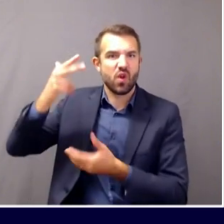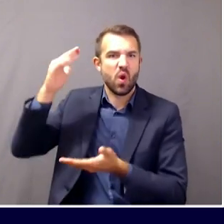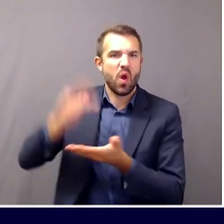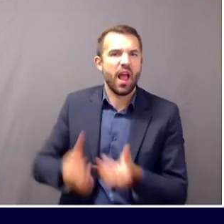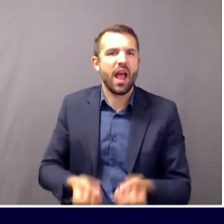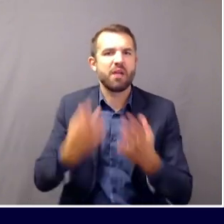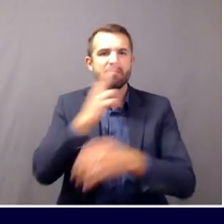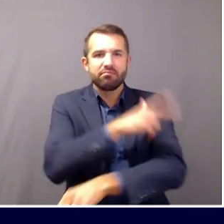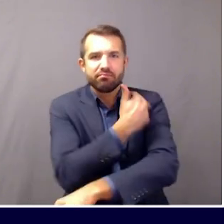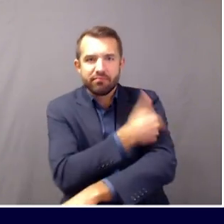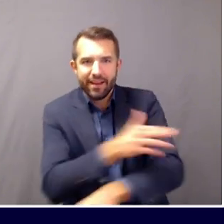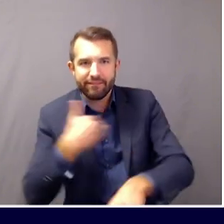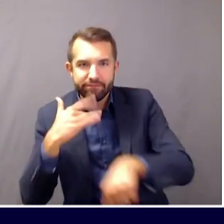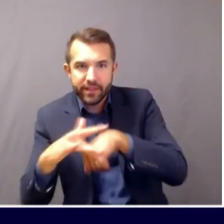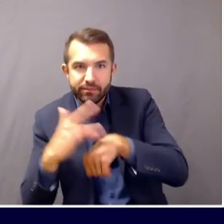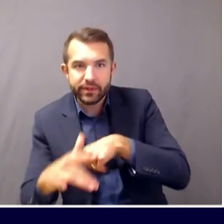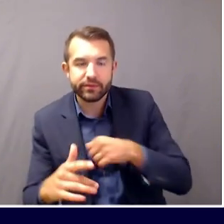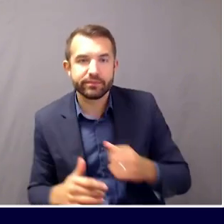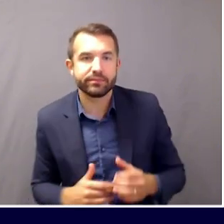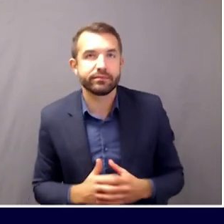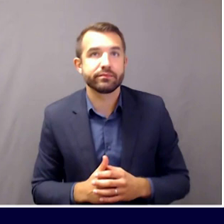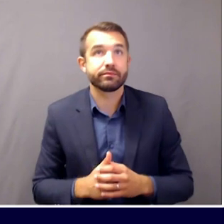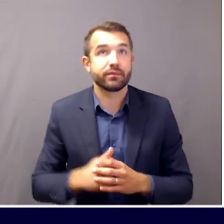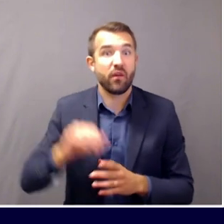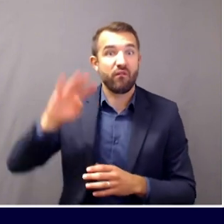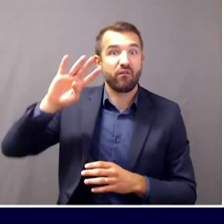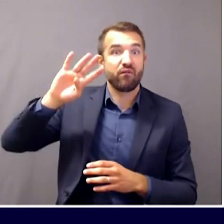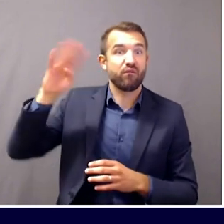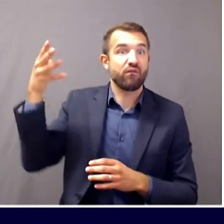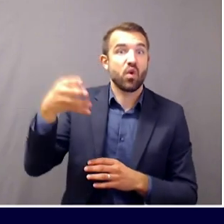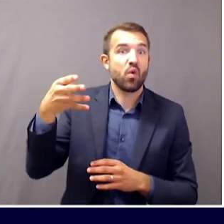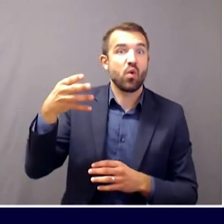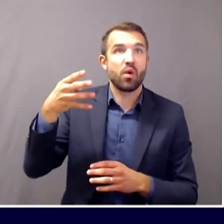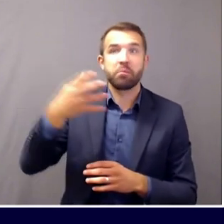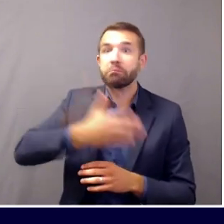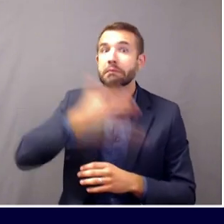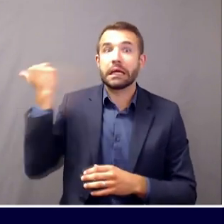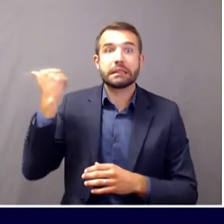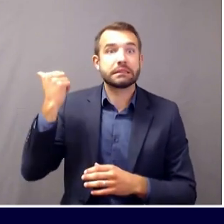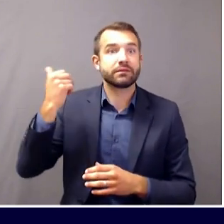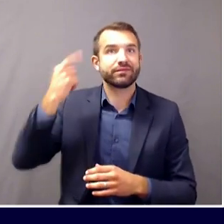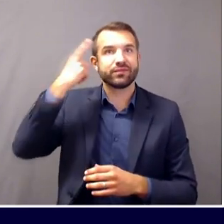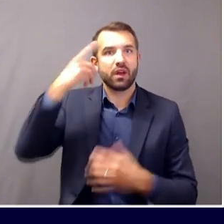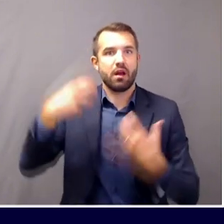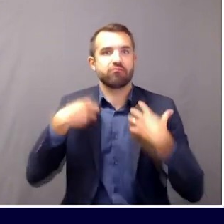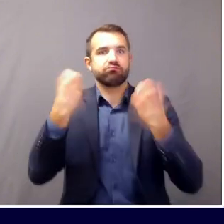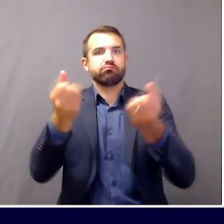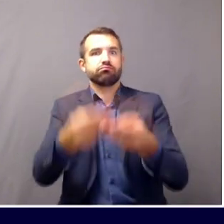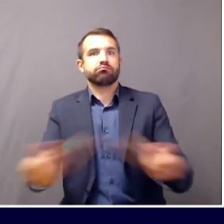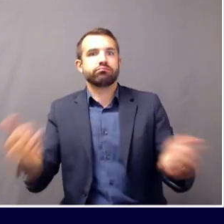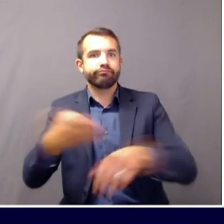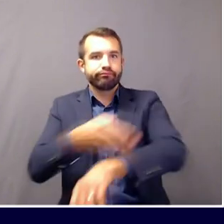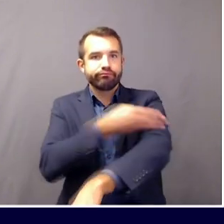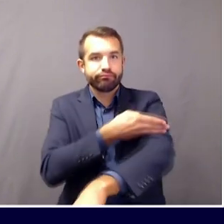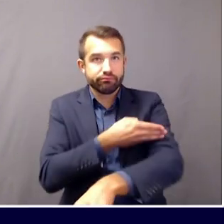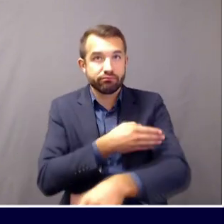and fourth highest in terms of the percentage of people who have recovered out of 45 states reporting.